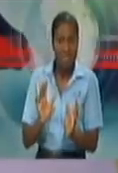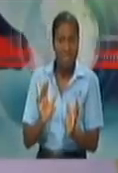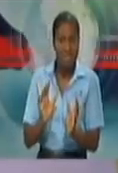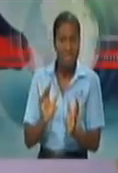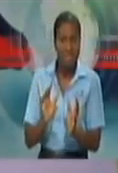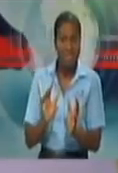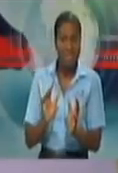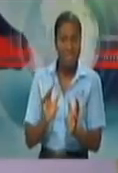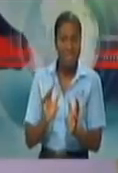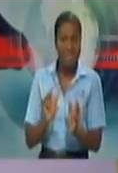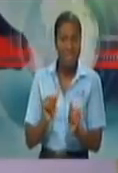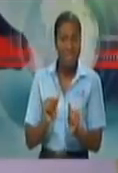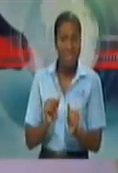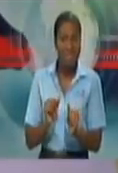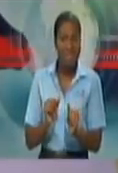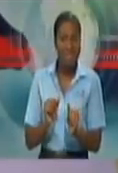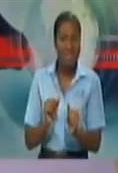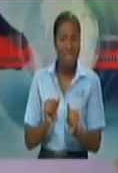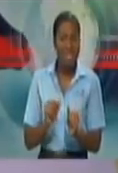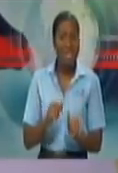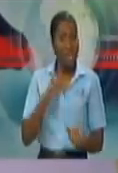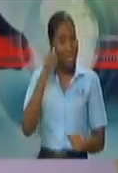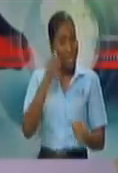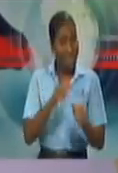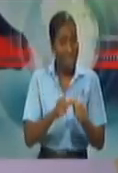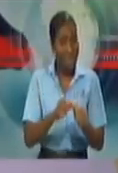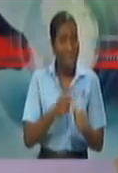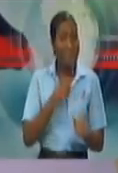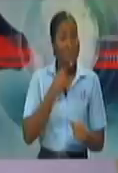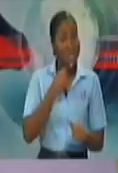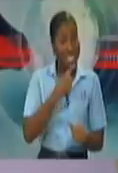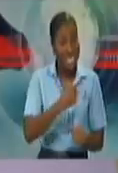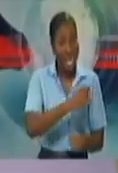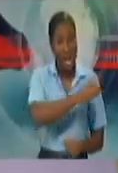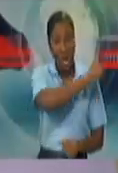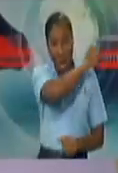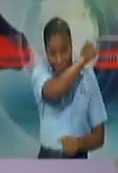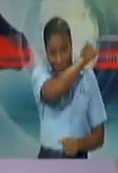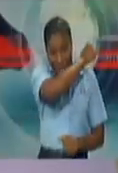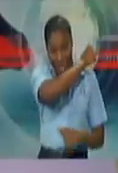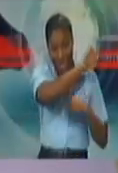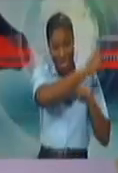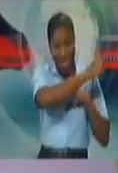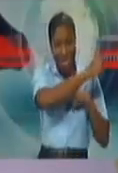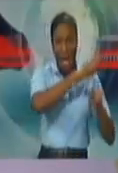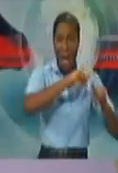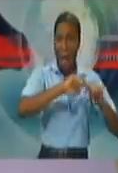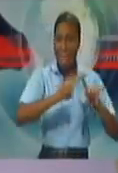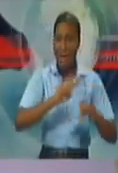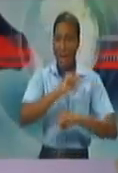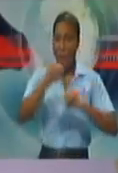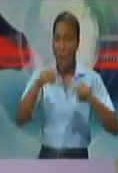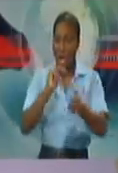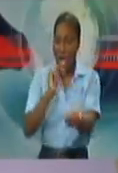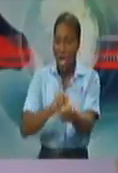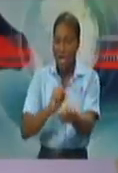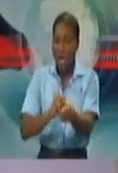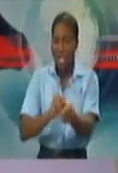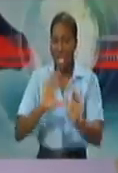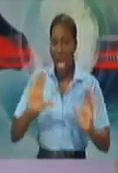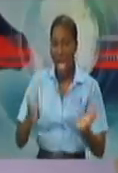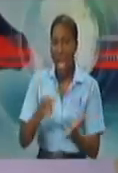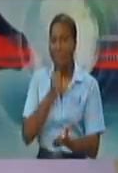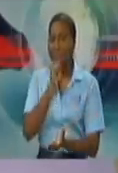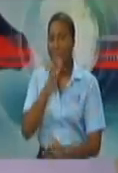very place that we are being asked to cough and sneeze into. So I don't know if there is anything that you can say